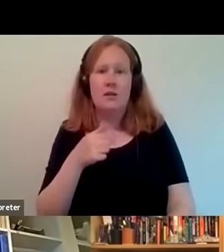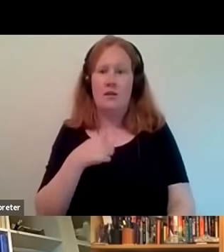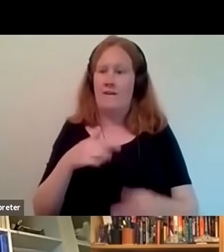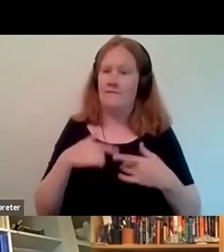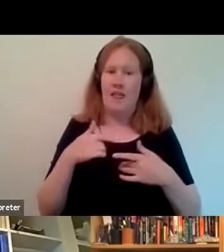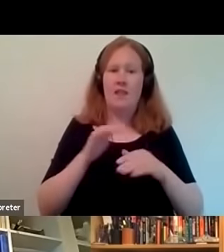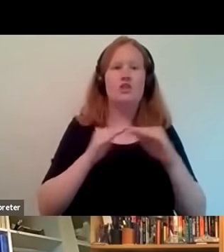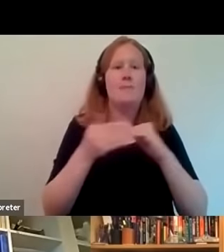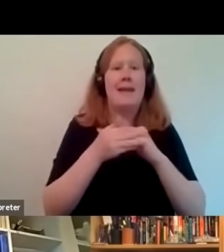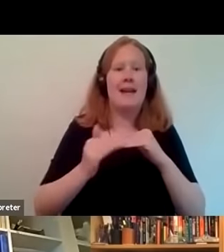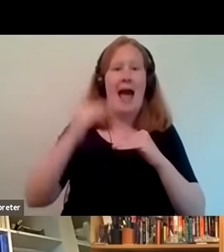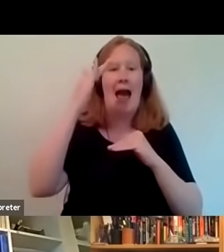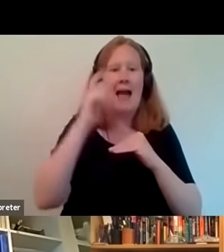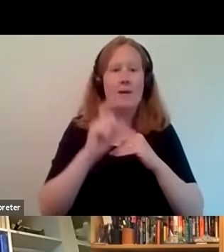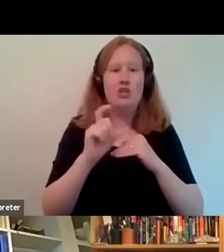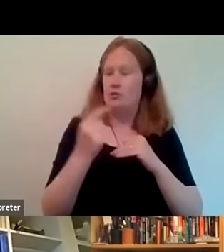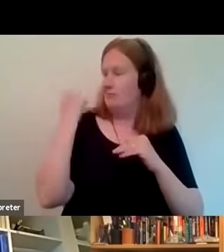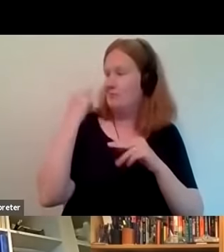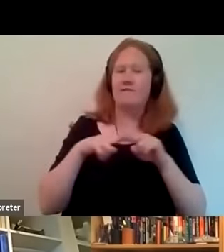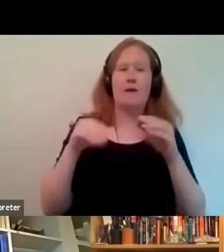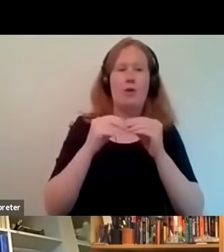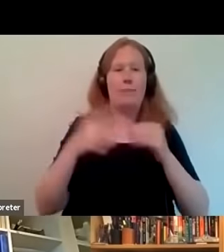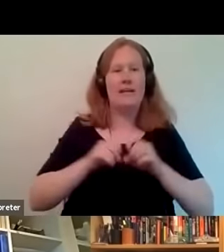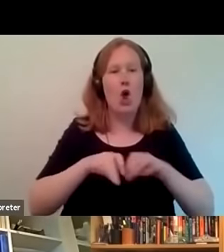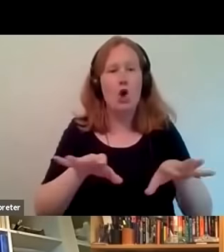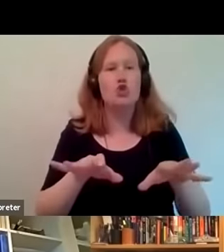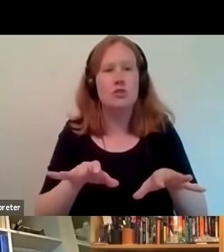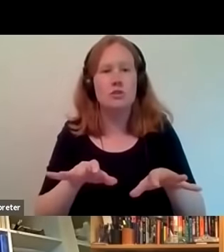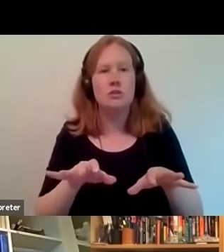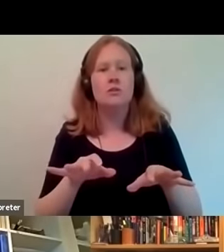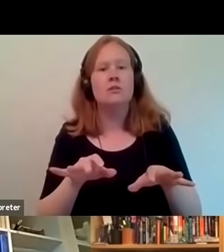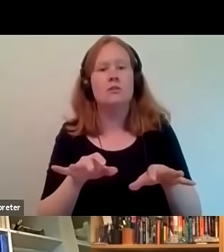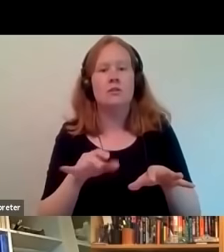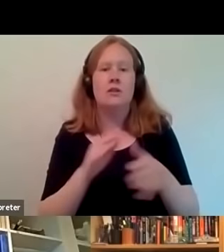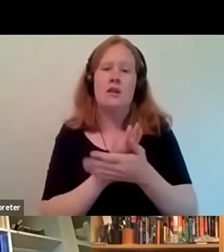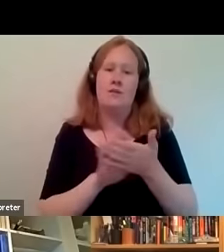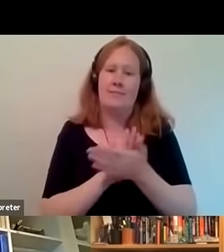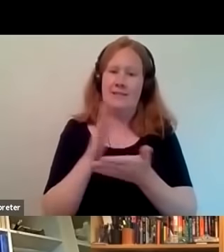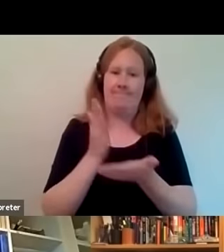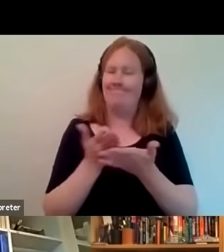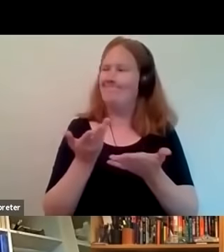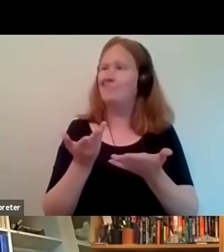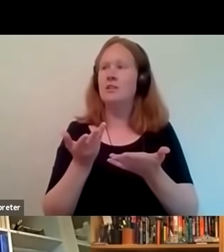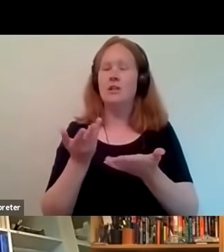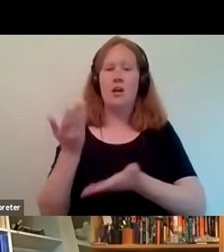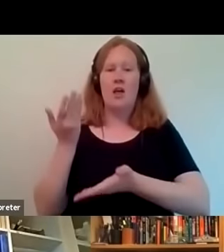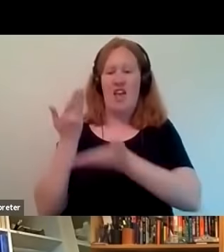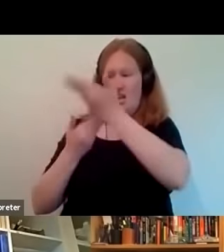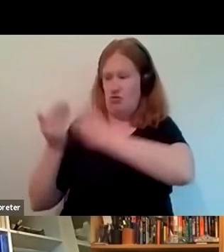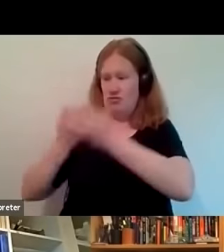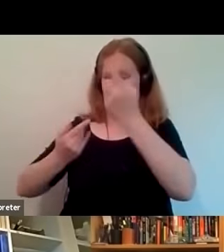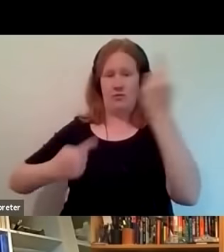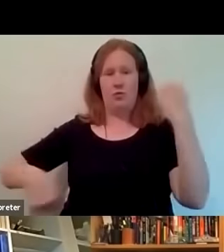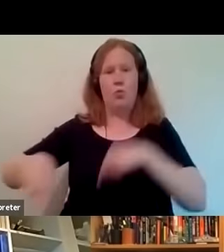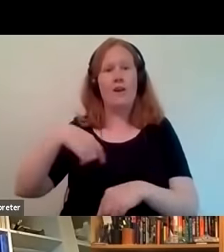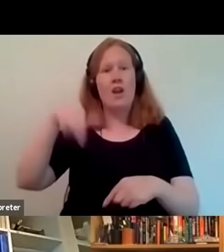jamaican high commission back in february and i suppose just picking up on what michael was saying is that it's a history that that we know and it's in and